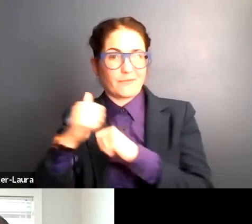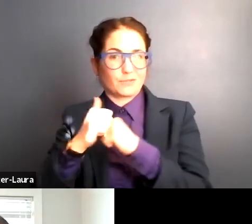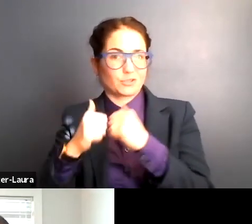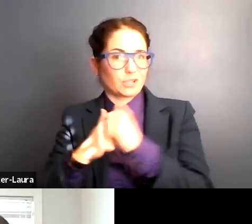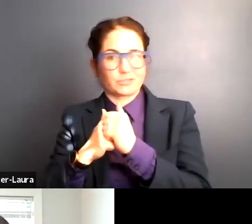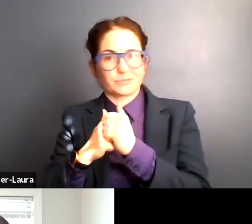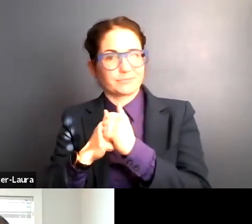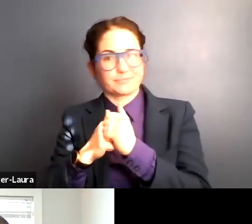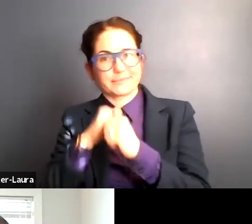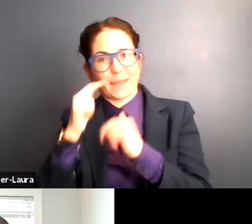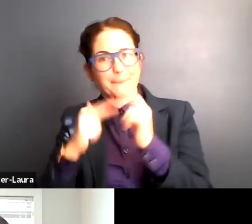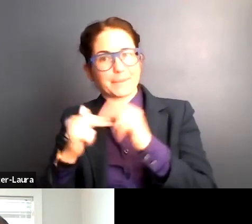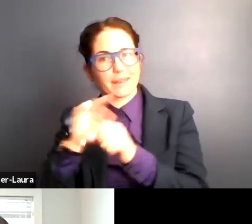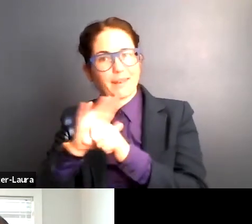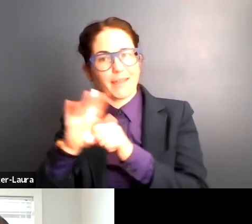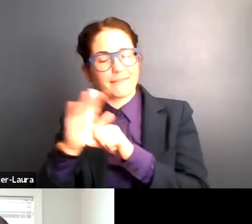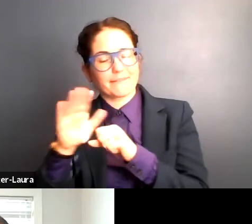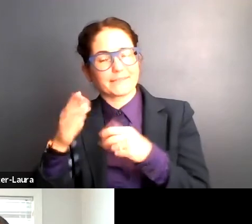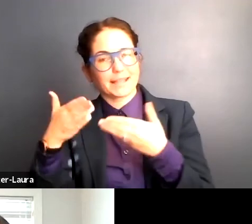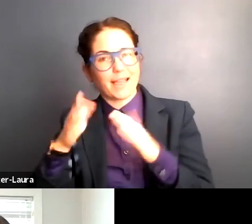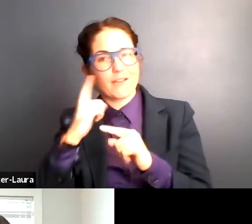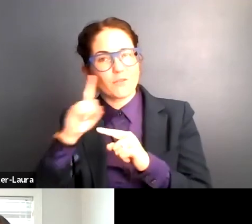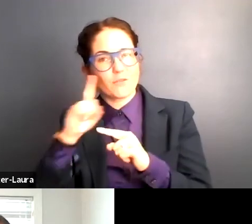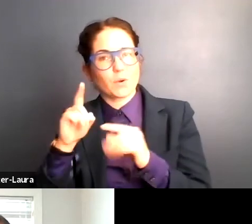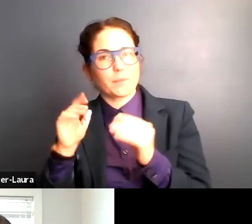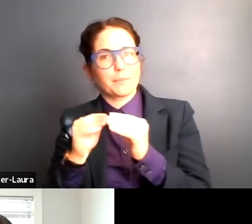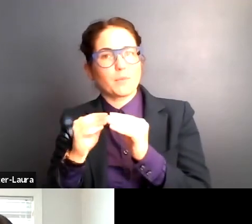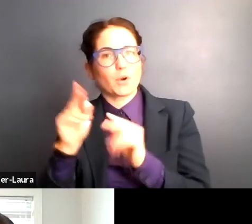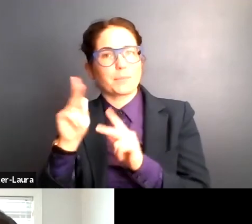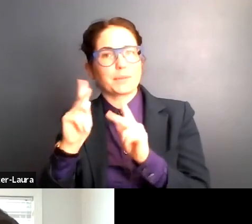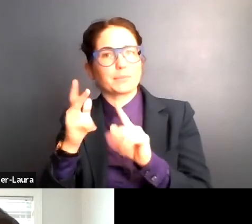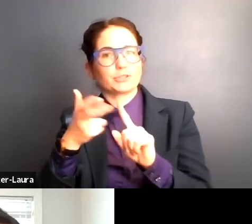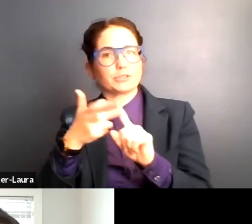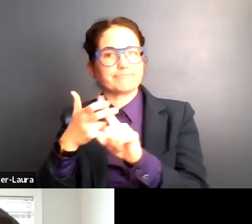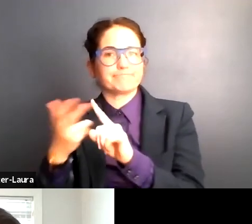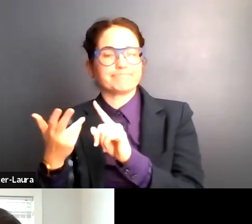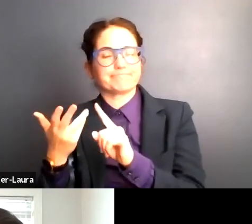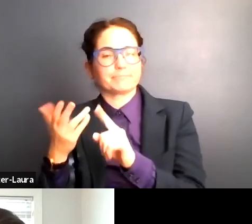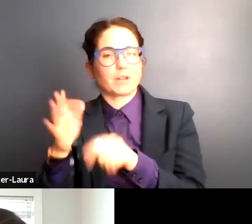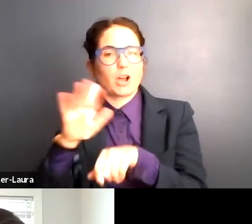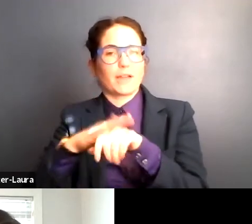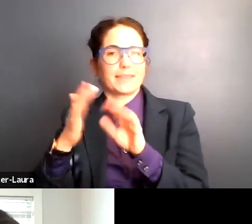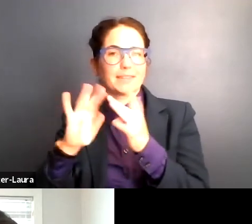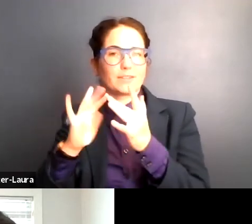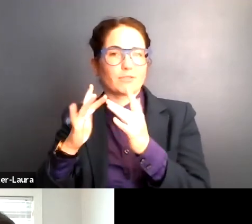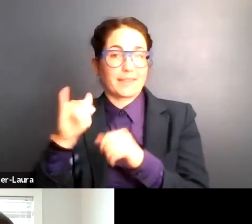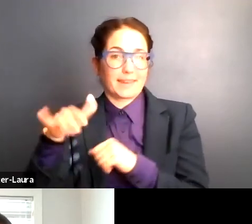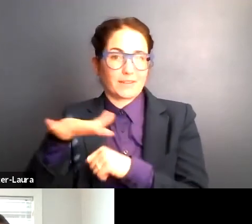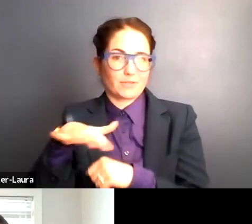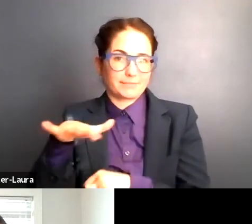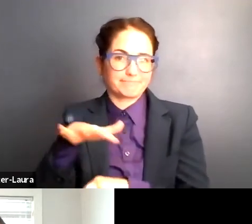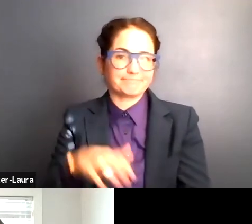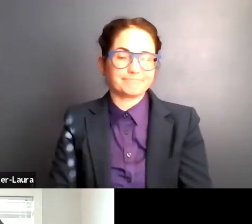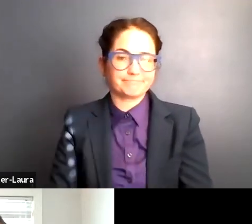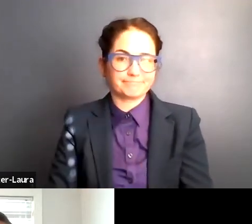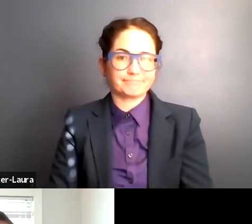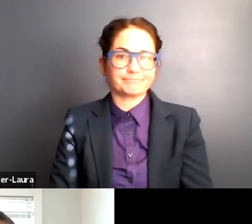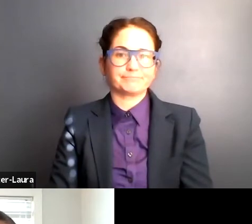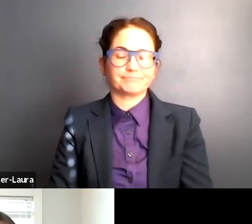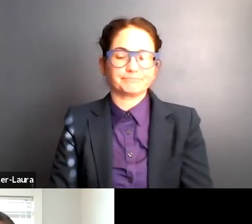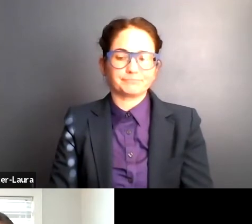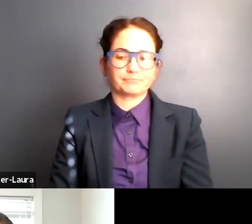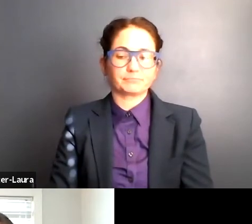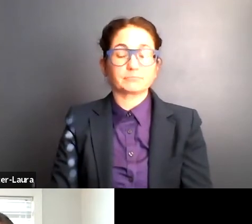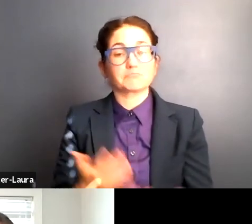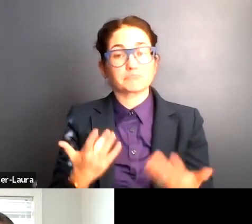built out enough to allow additional subscribers to come onto the internet in that area. However, um,